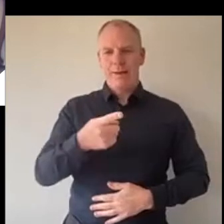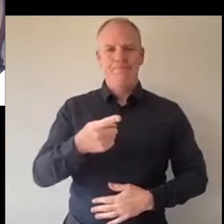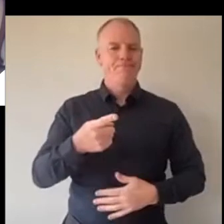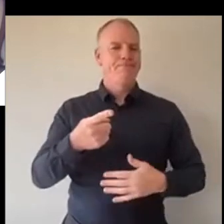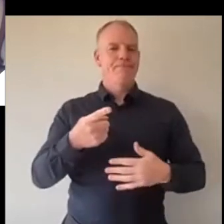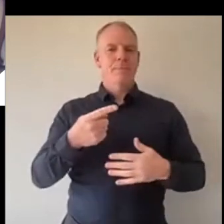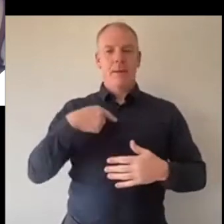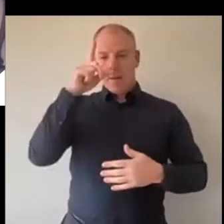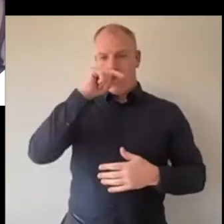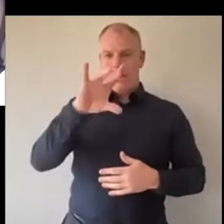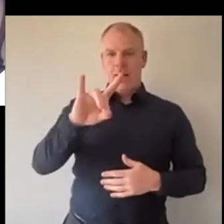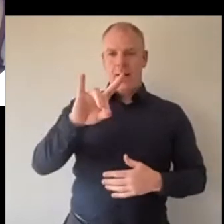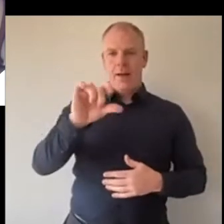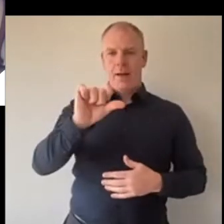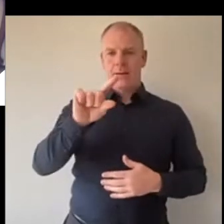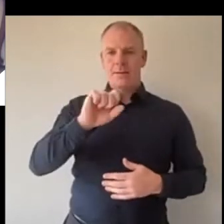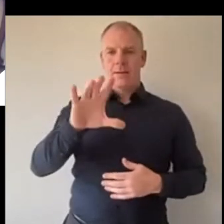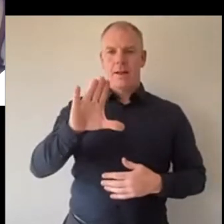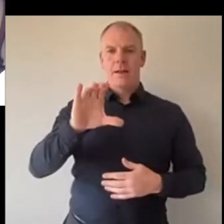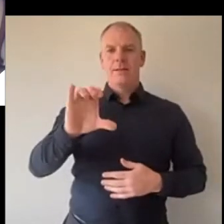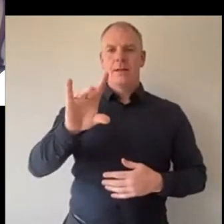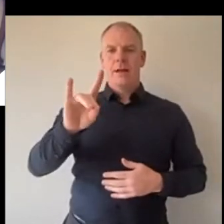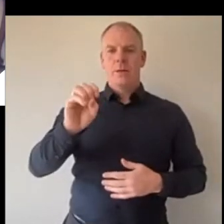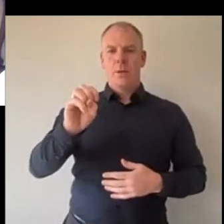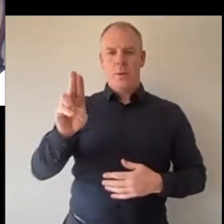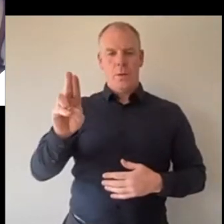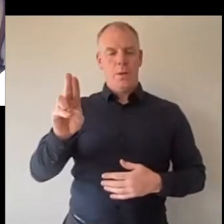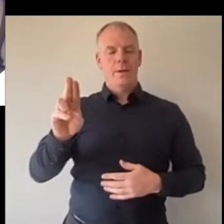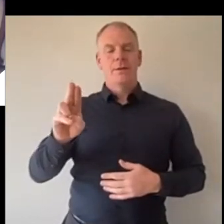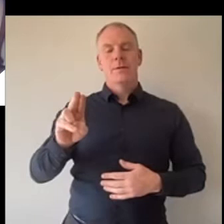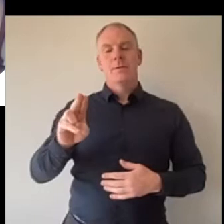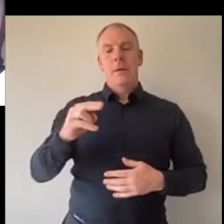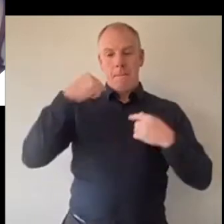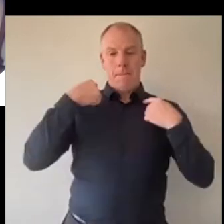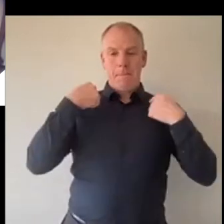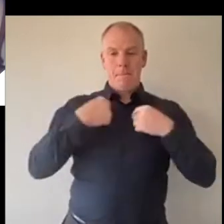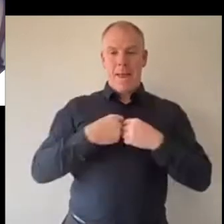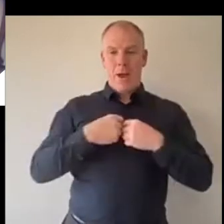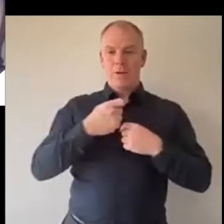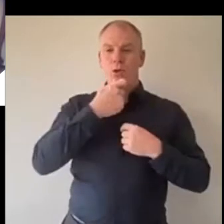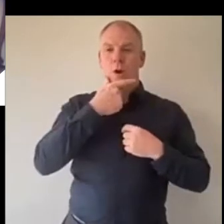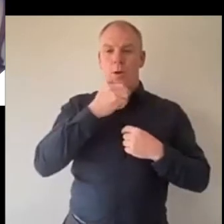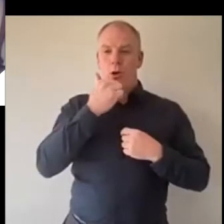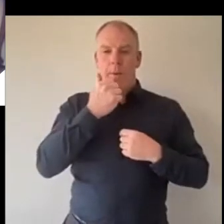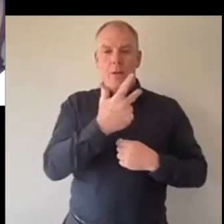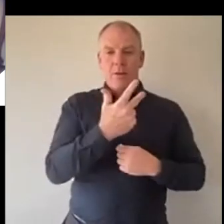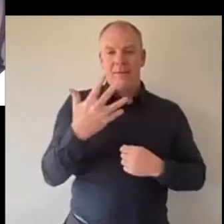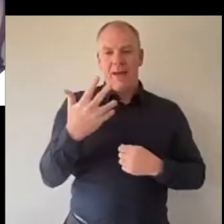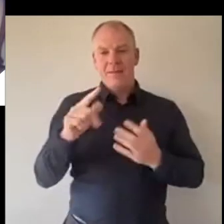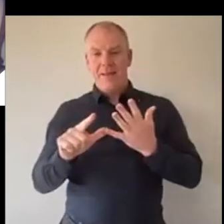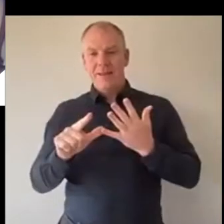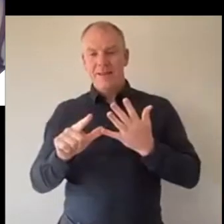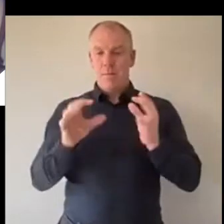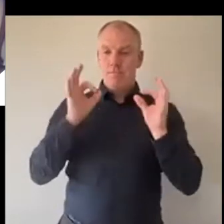So my name is Hazel Chu. I am the 352nd Lord Mayor of Dublin City. It is great to have everyone here today